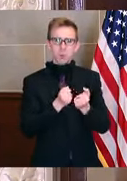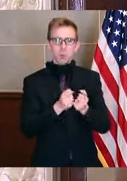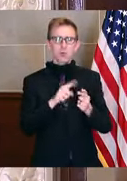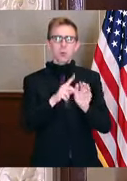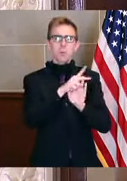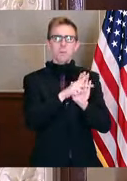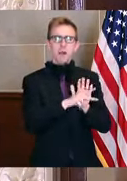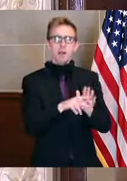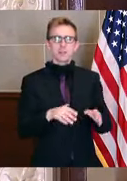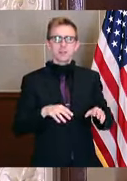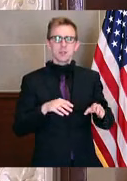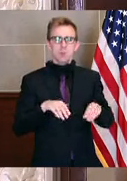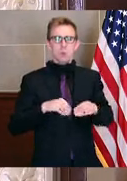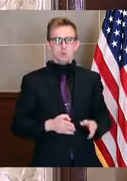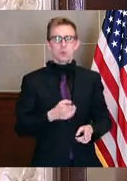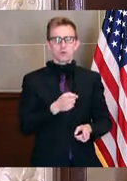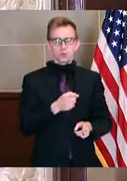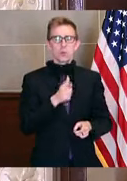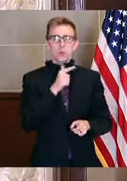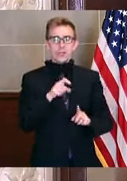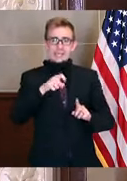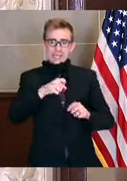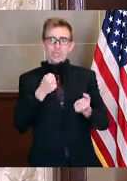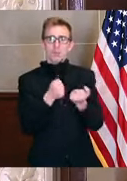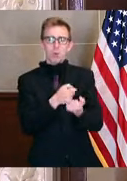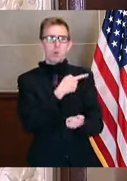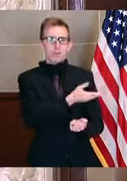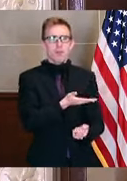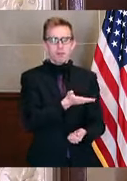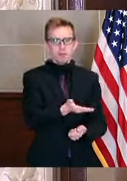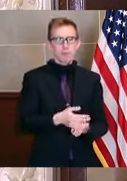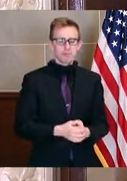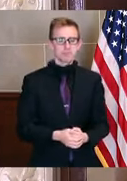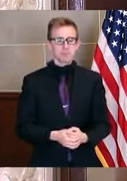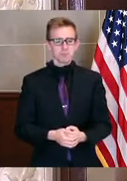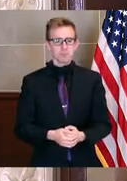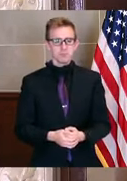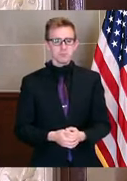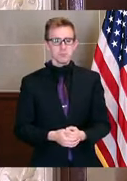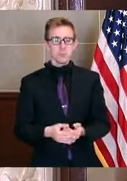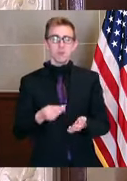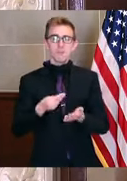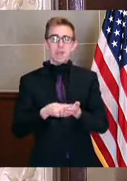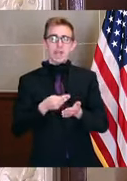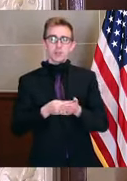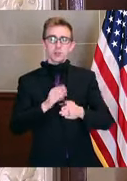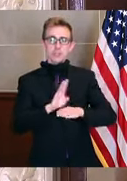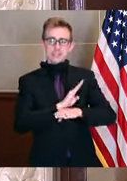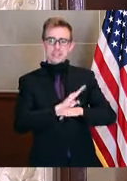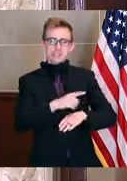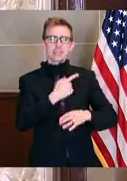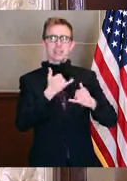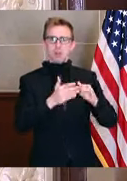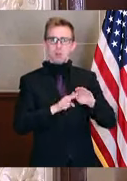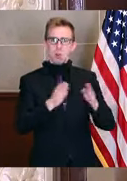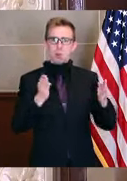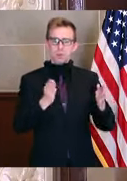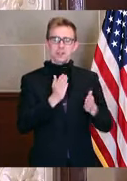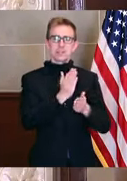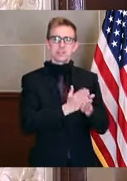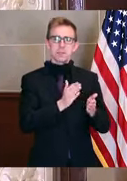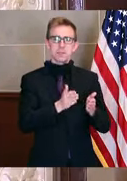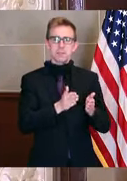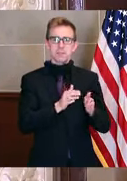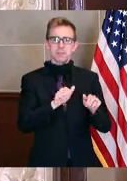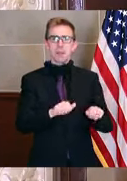at a time when they needed it most. Our financial institutions have all remained open in some capacity through